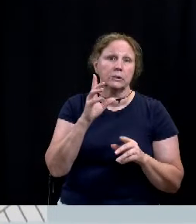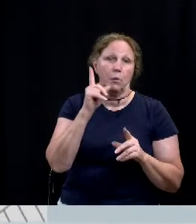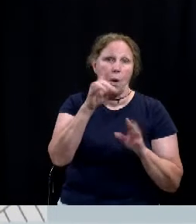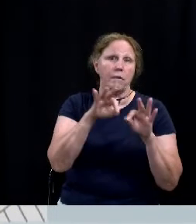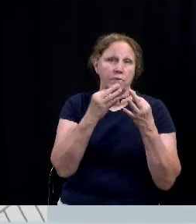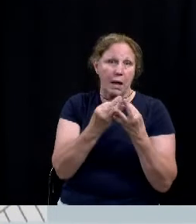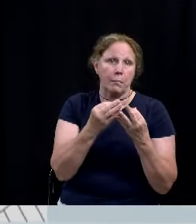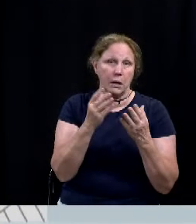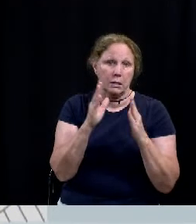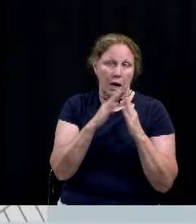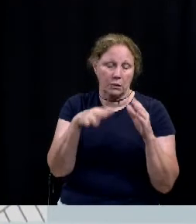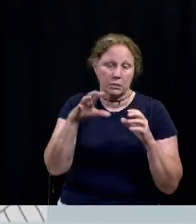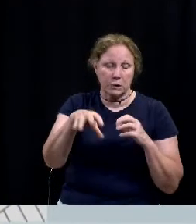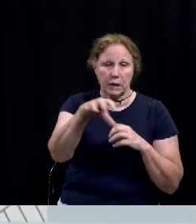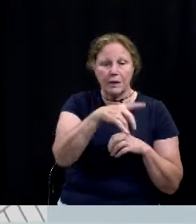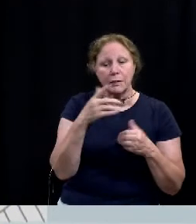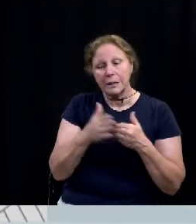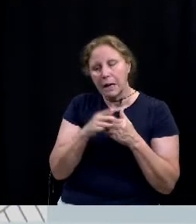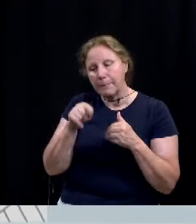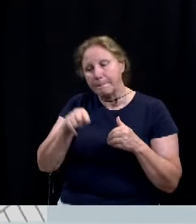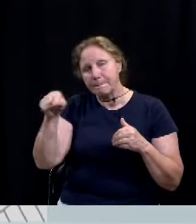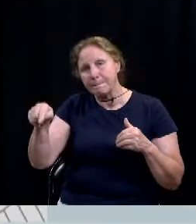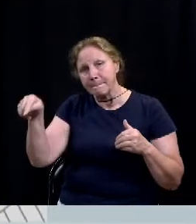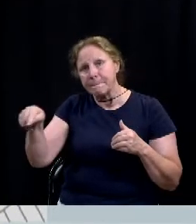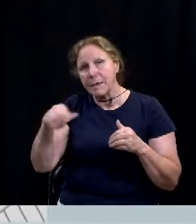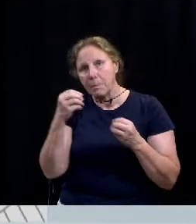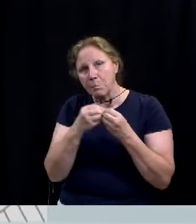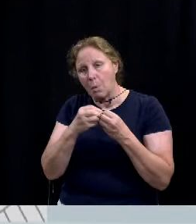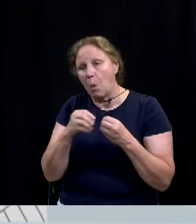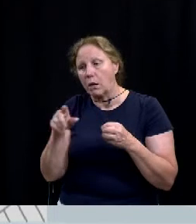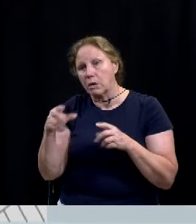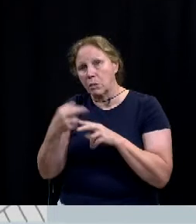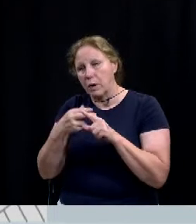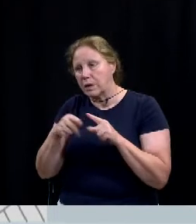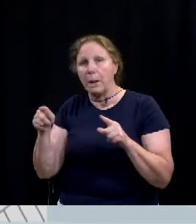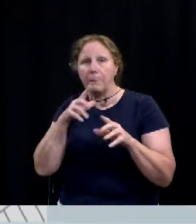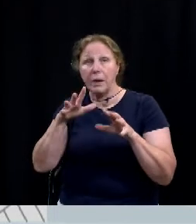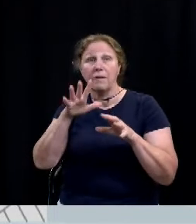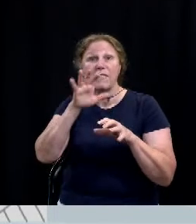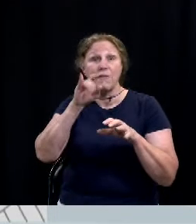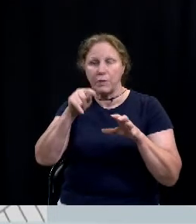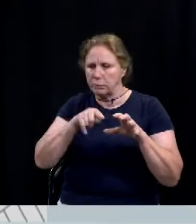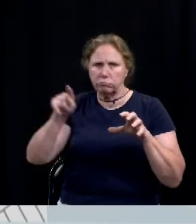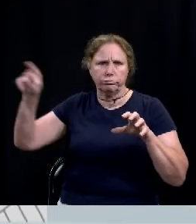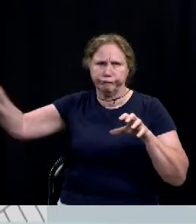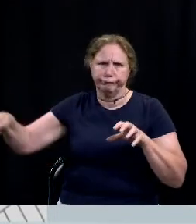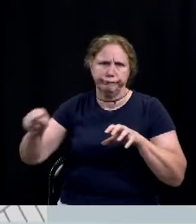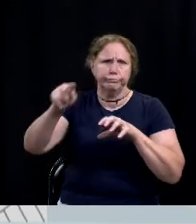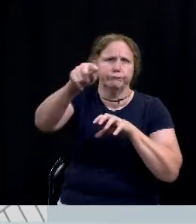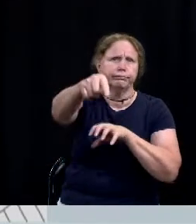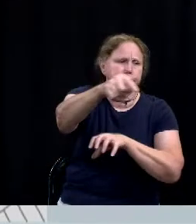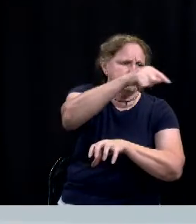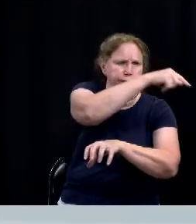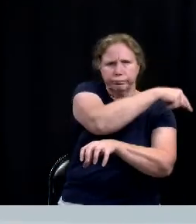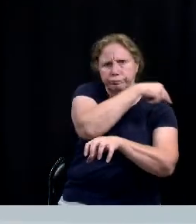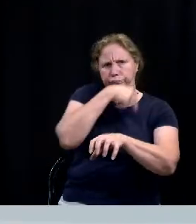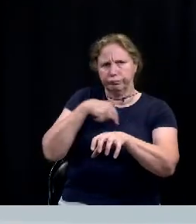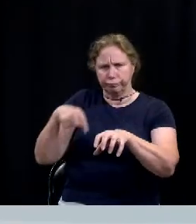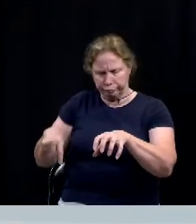nearby other short-term rentals well outside the 500 foot buffer that's required.